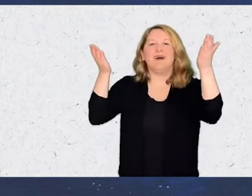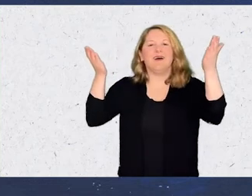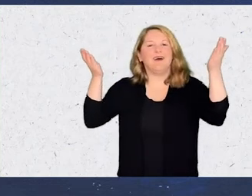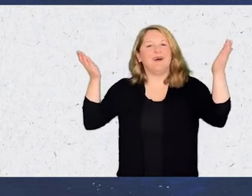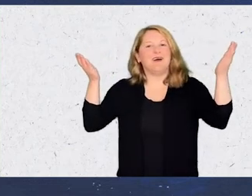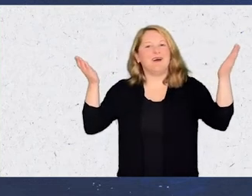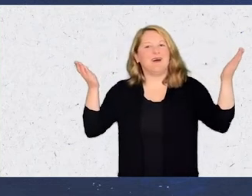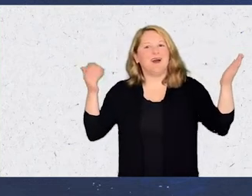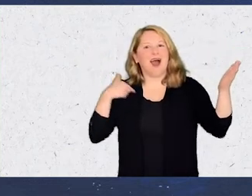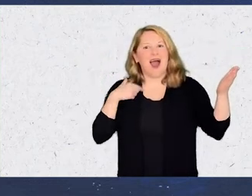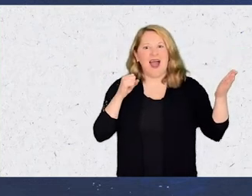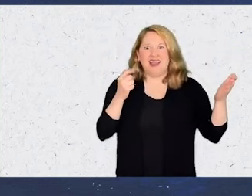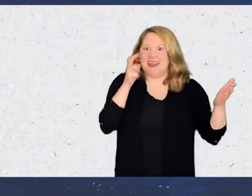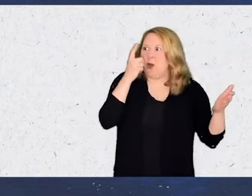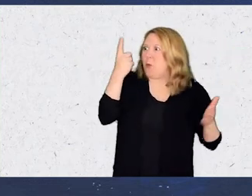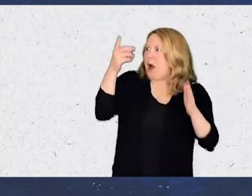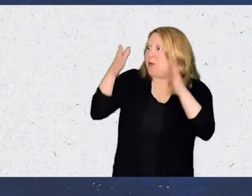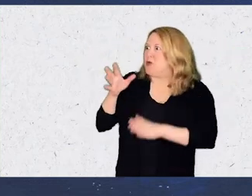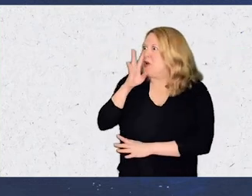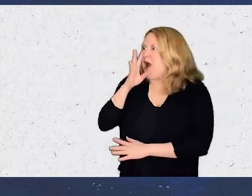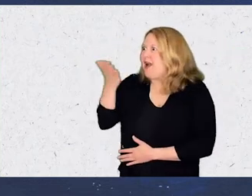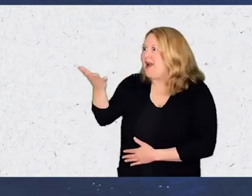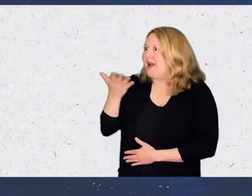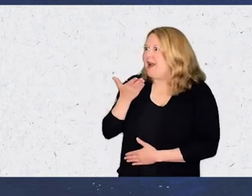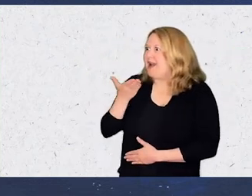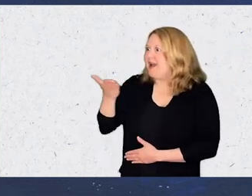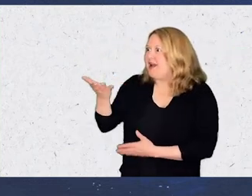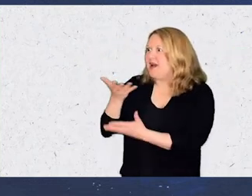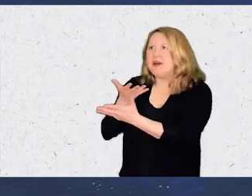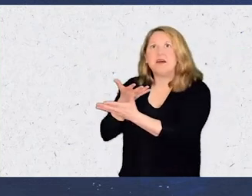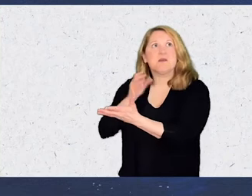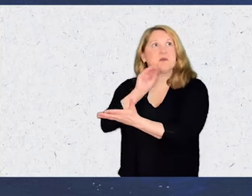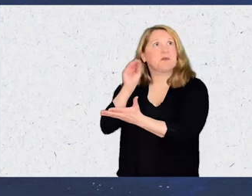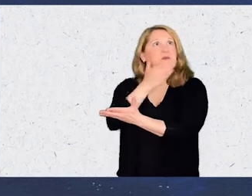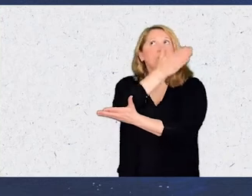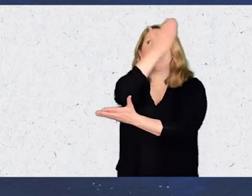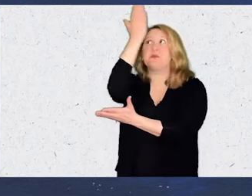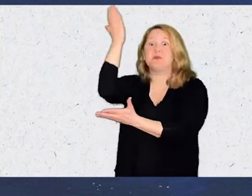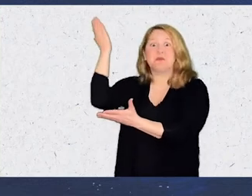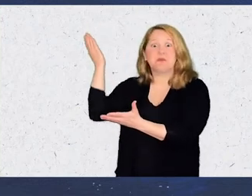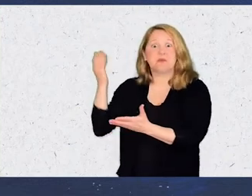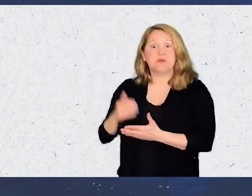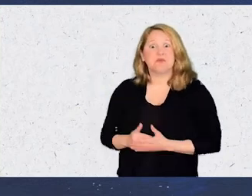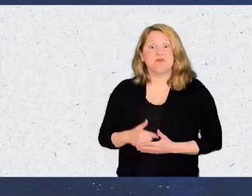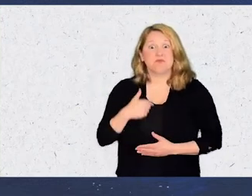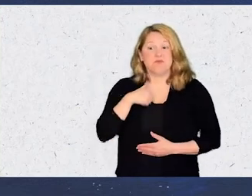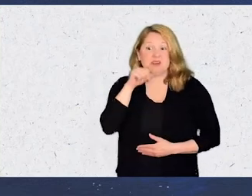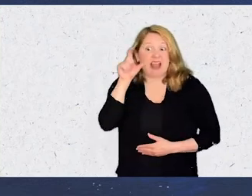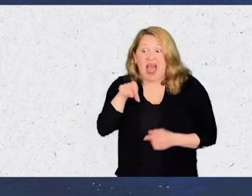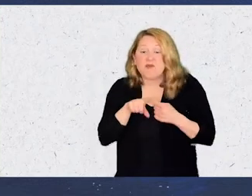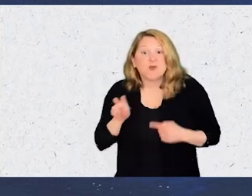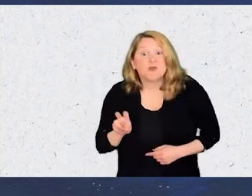I could hear one person talking to me. I didn't have to travel.